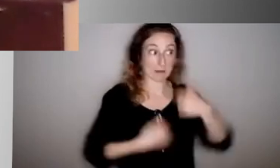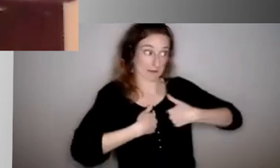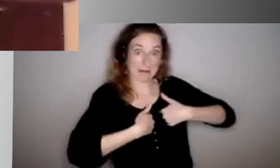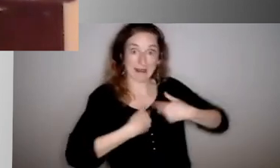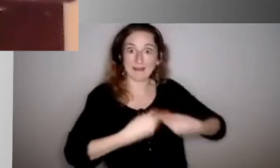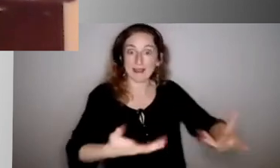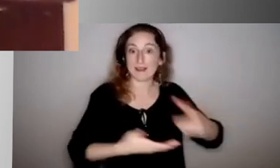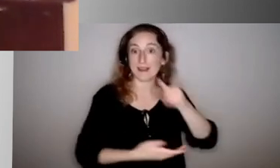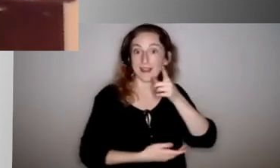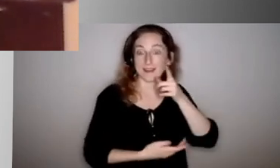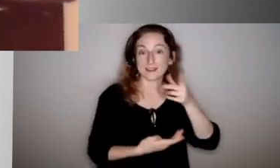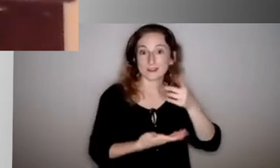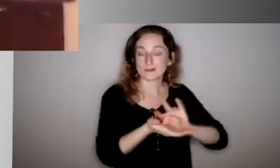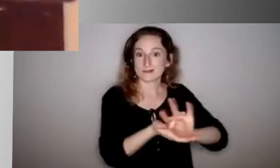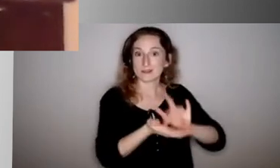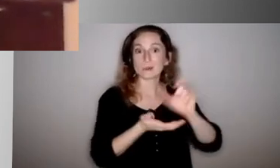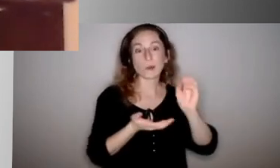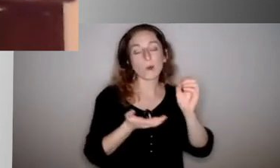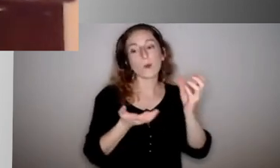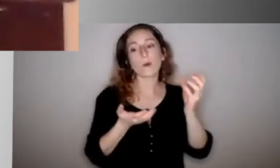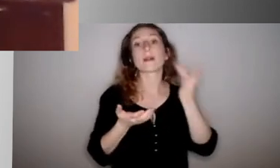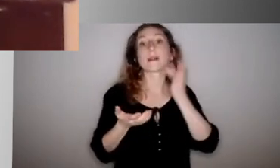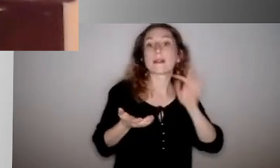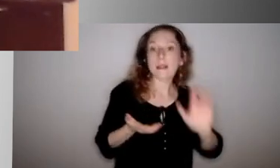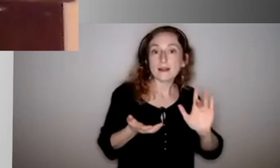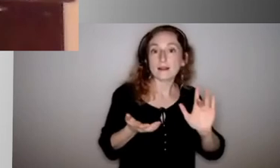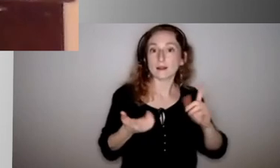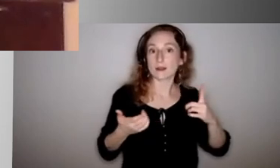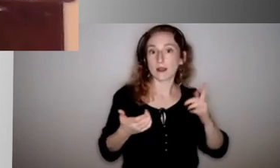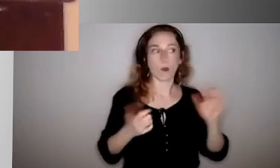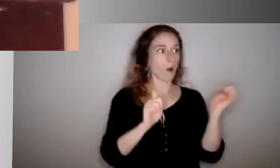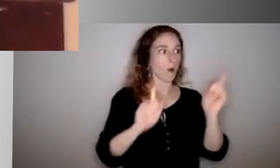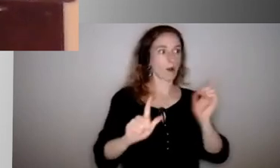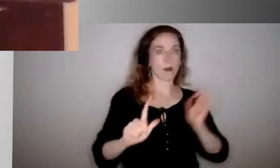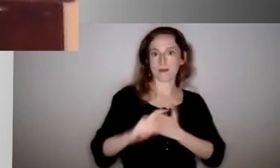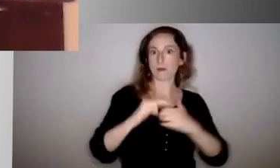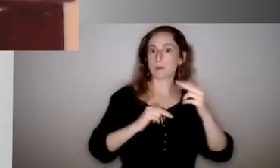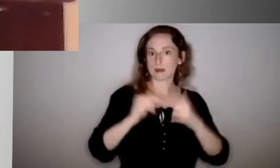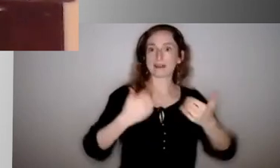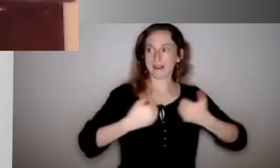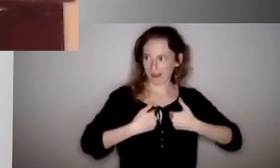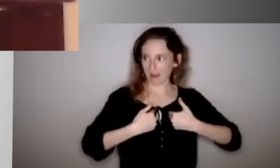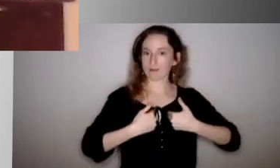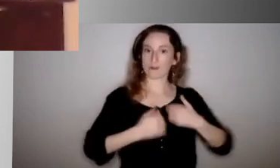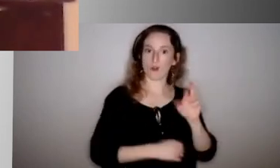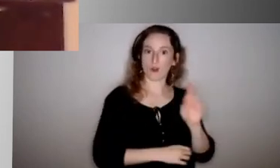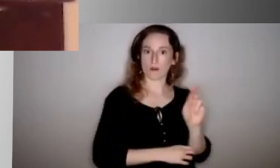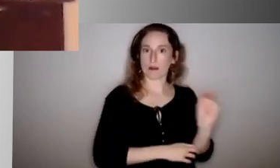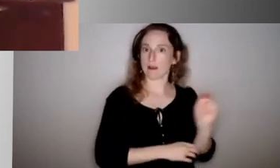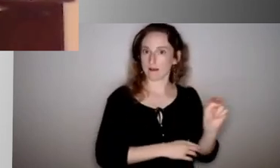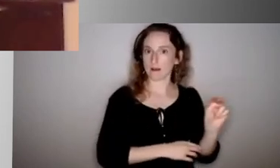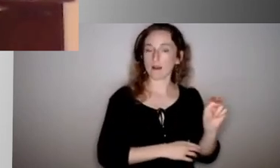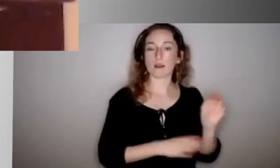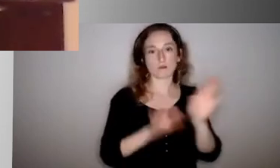we do have a nurse in every one of our buildings, a registered nurse, in fact, which has been very important to our Board of Education. In addition, we work very